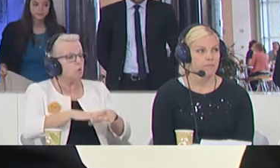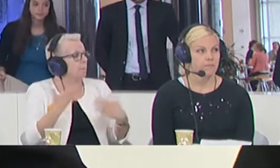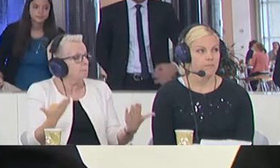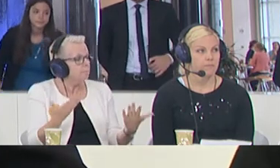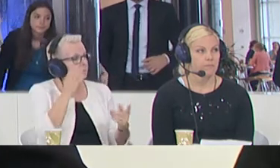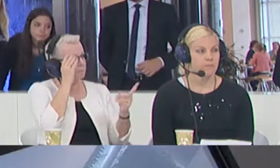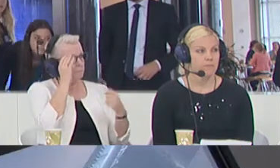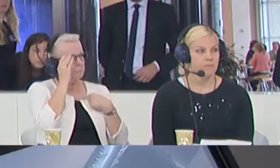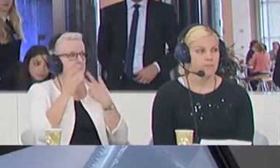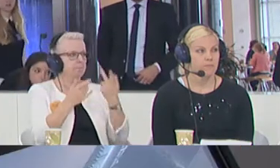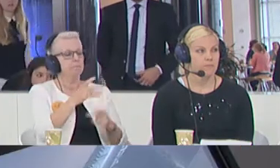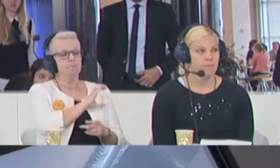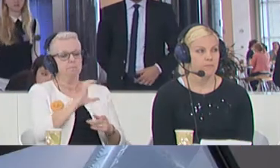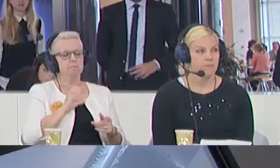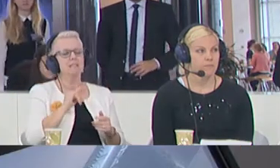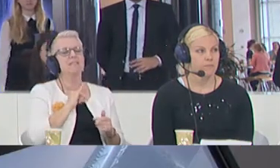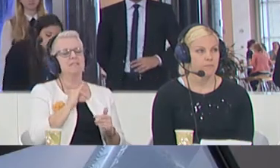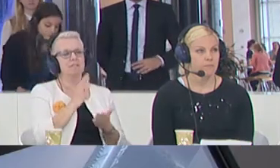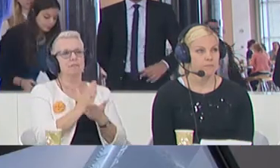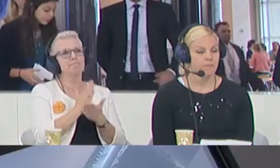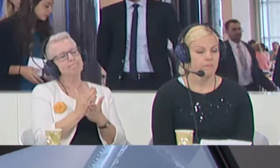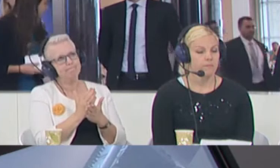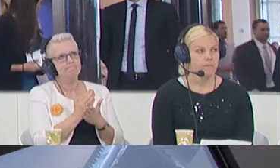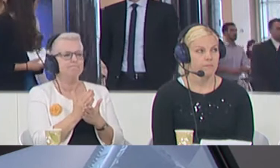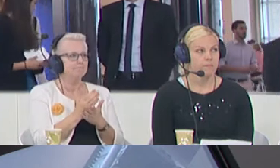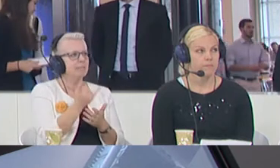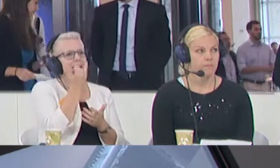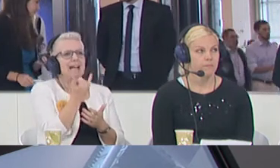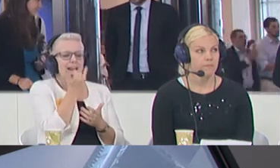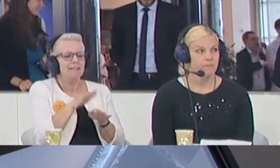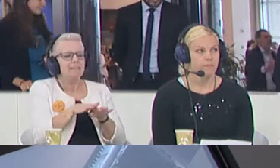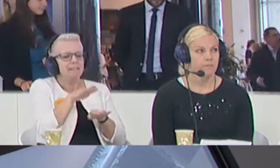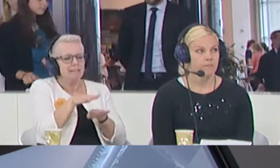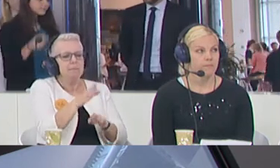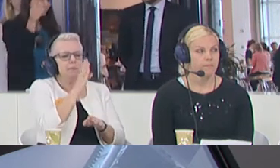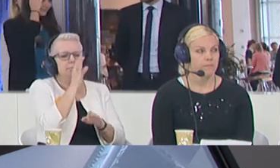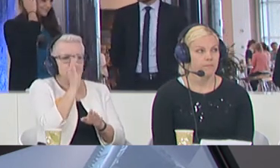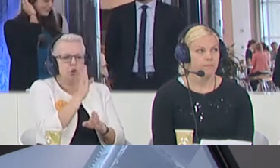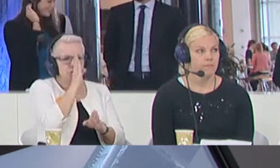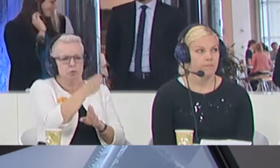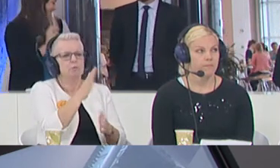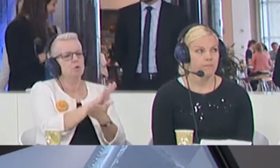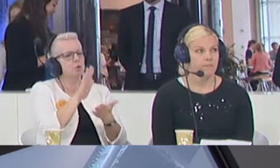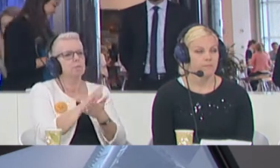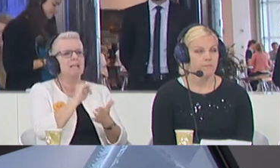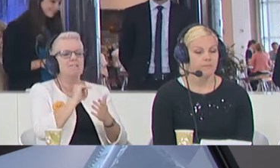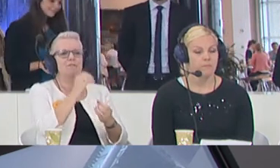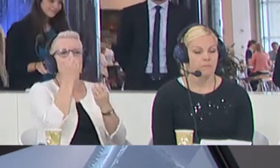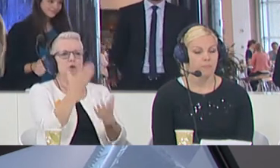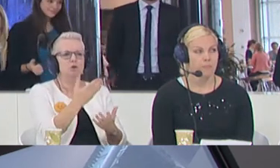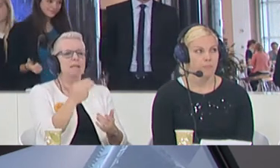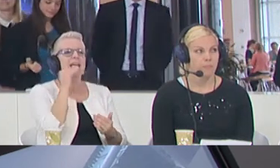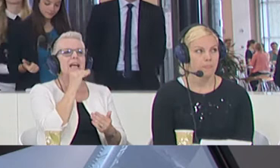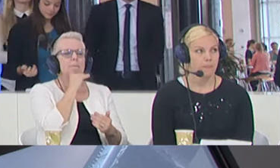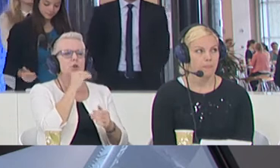Well, I would say that the Commission has taken at least some small steps in the right direction. Now, for example, proposing an